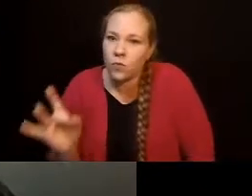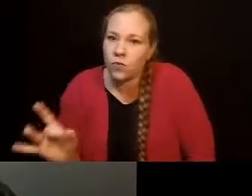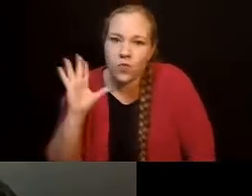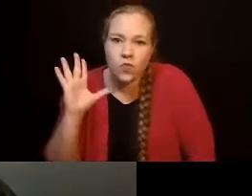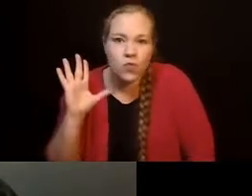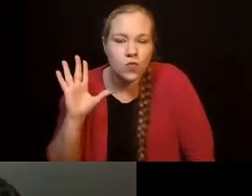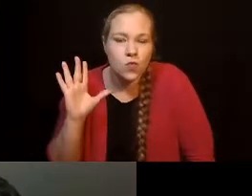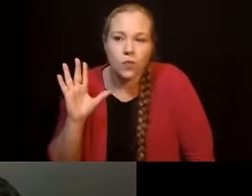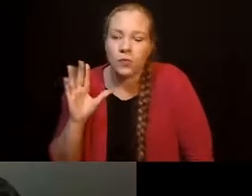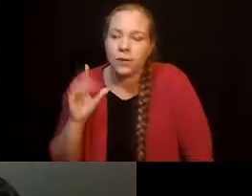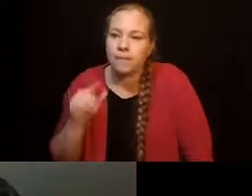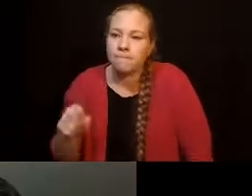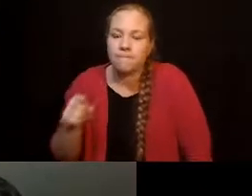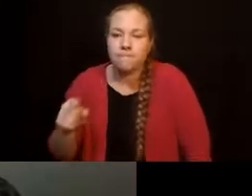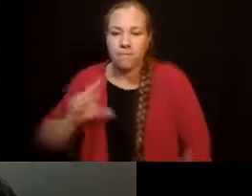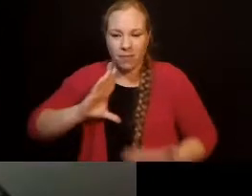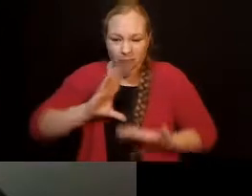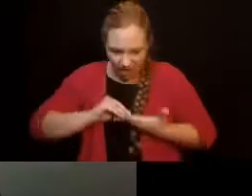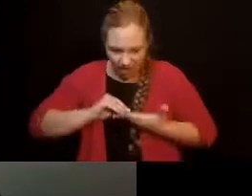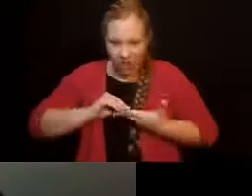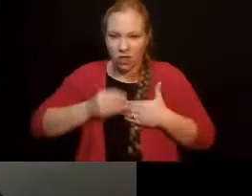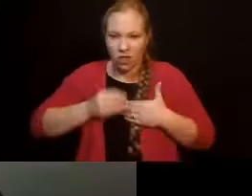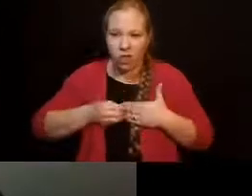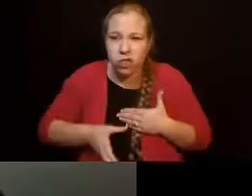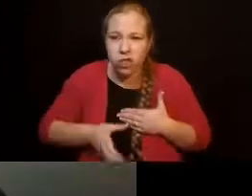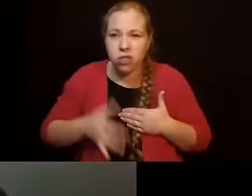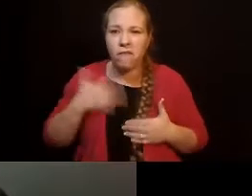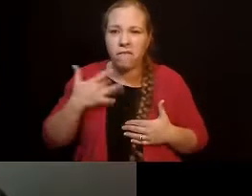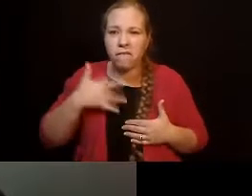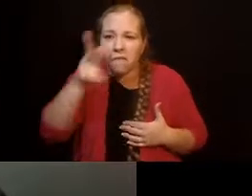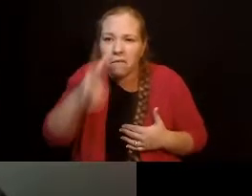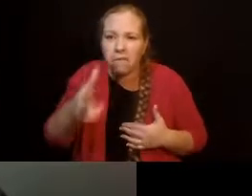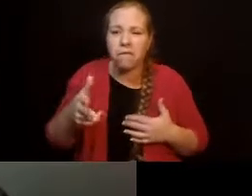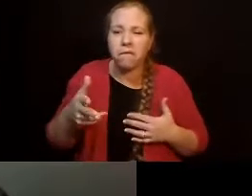system and to his self-esteem. Um,